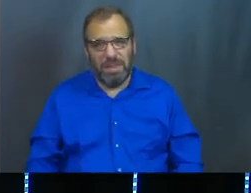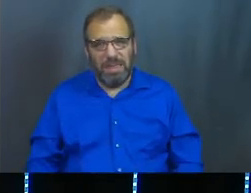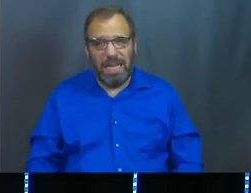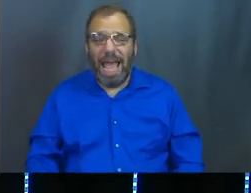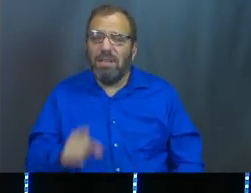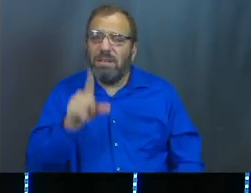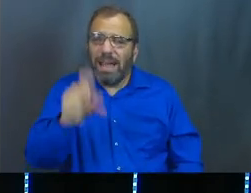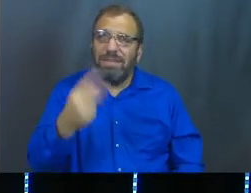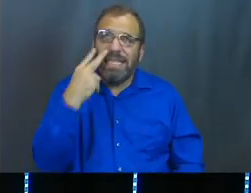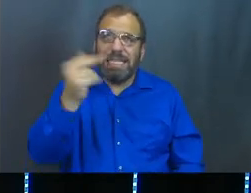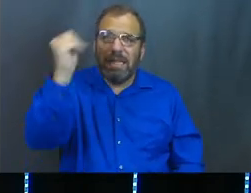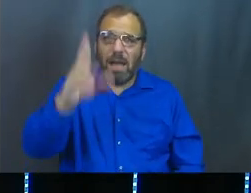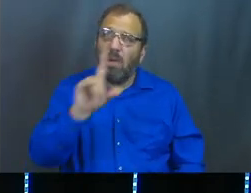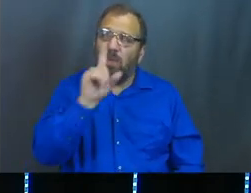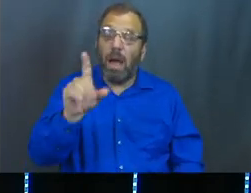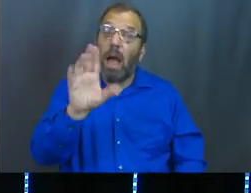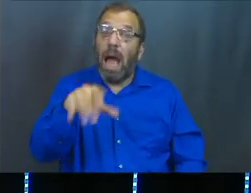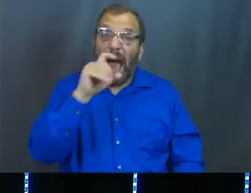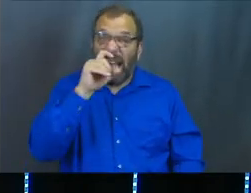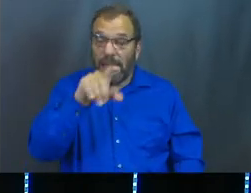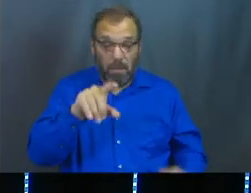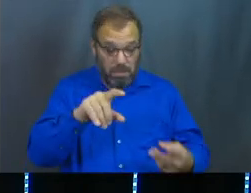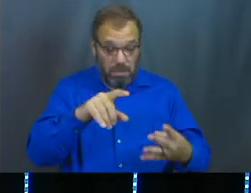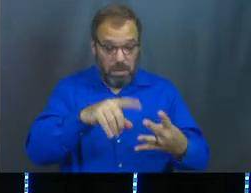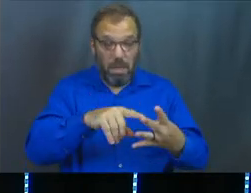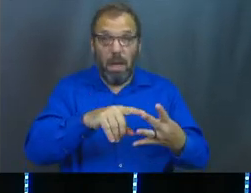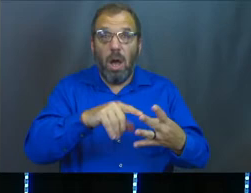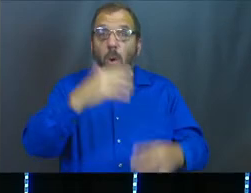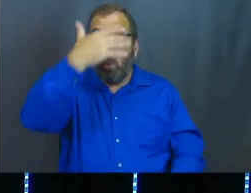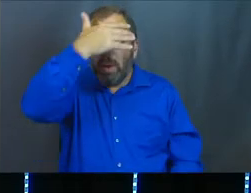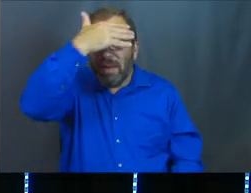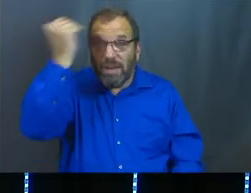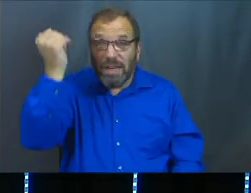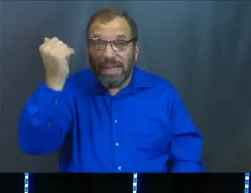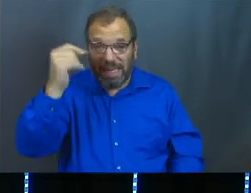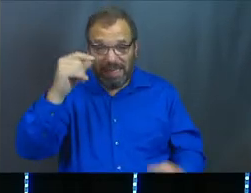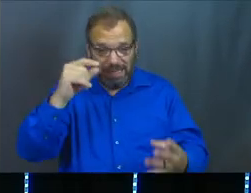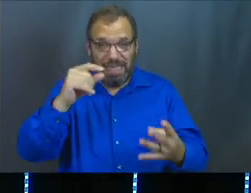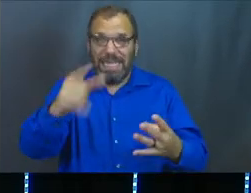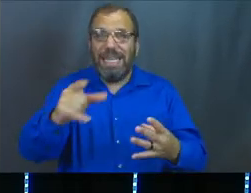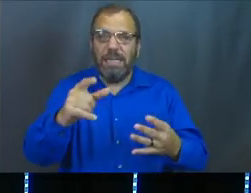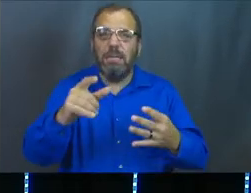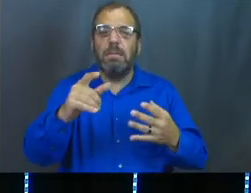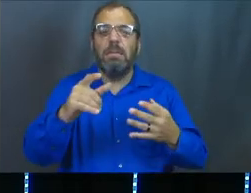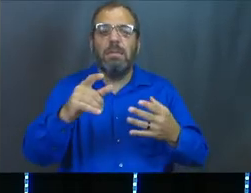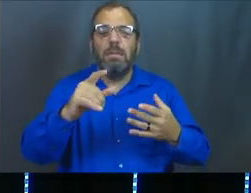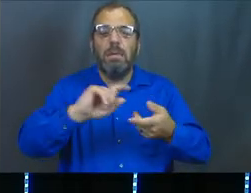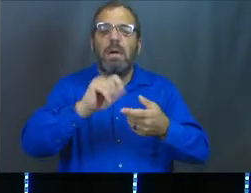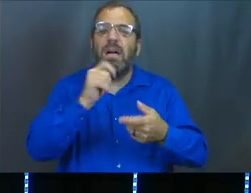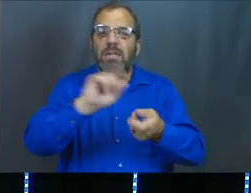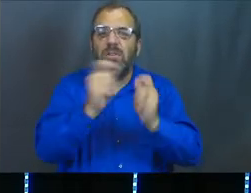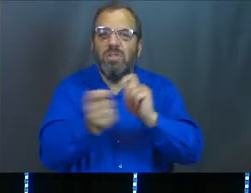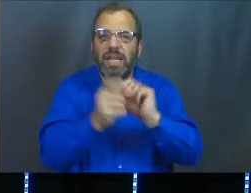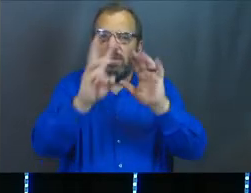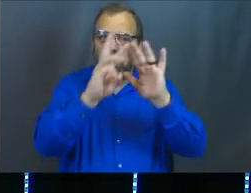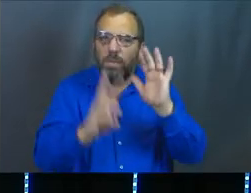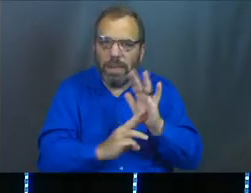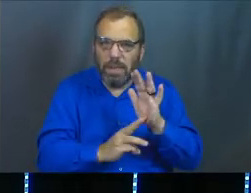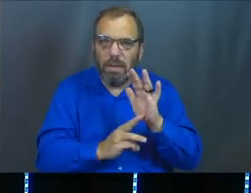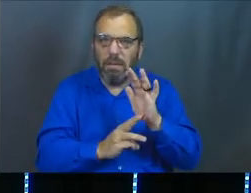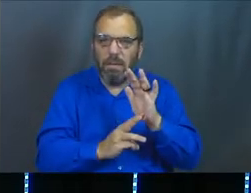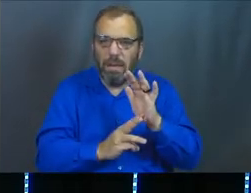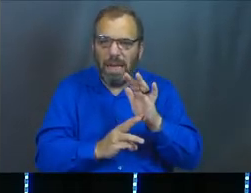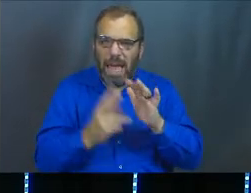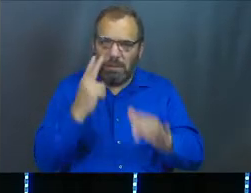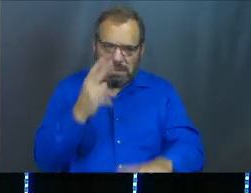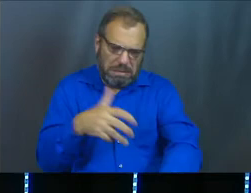for who he really is. Sometimes we also, on the flip side, we forget his irrevocable sovereign will. And sometimes we see